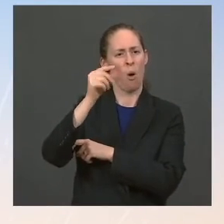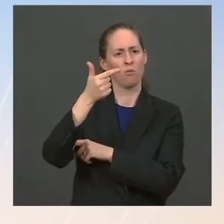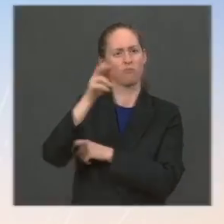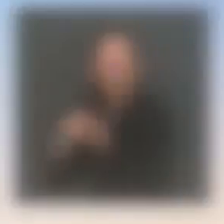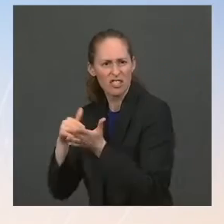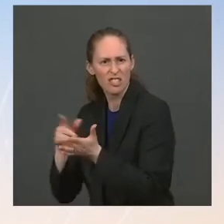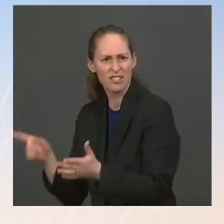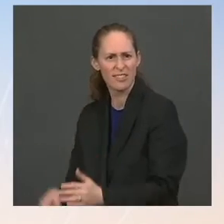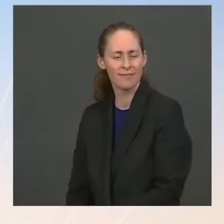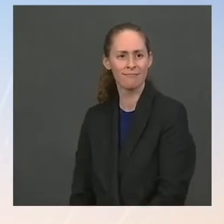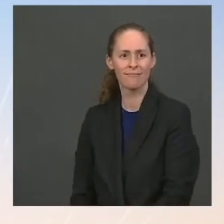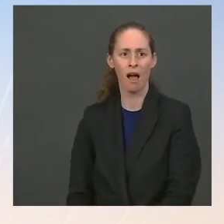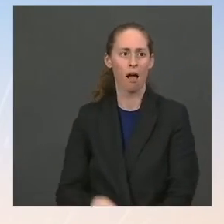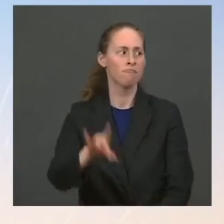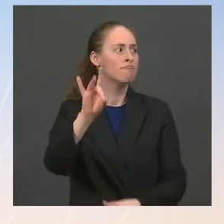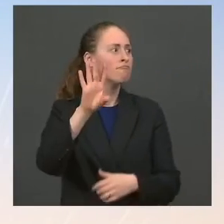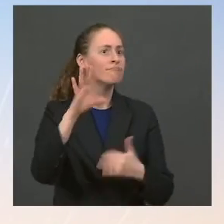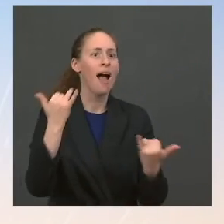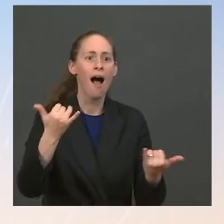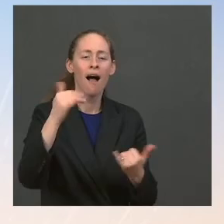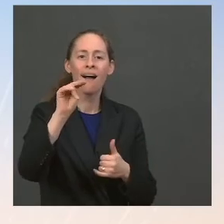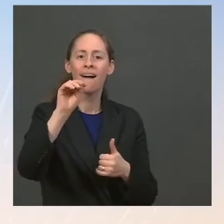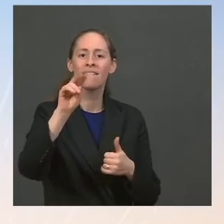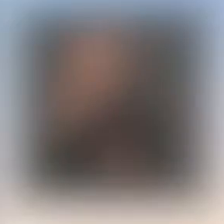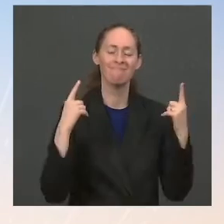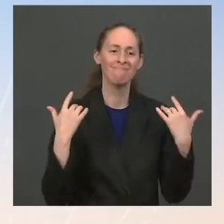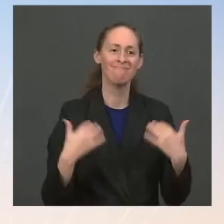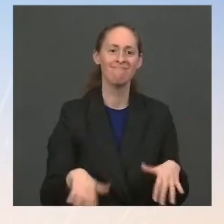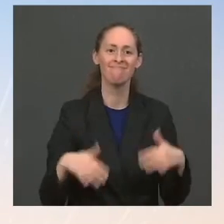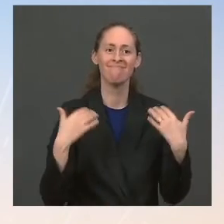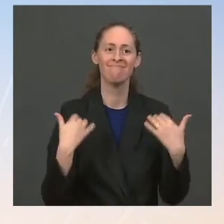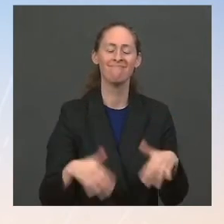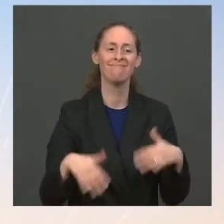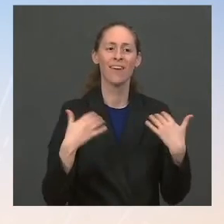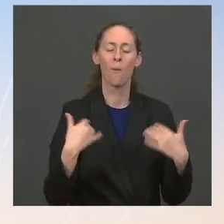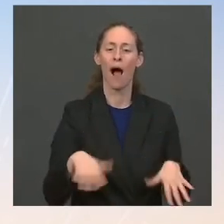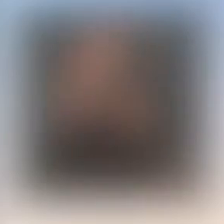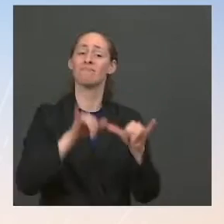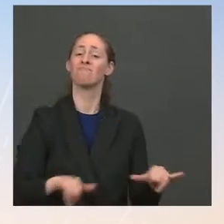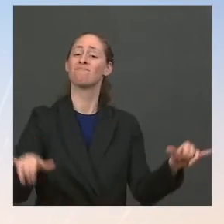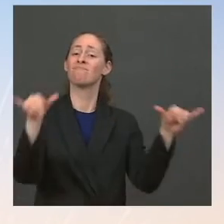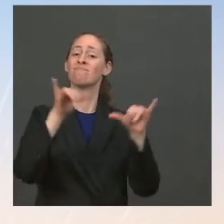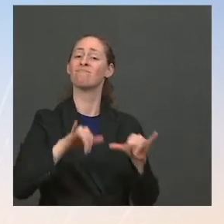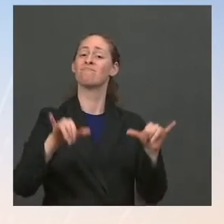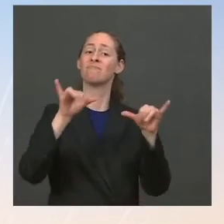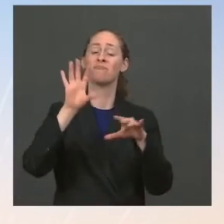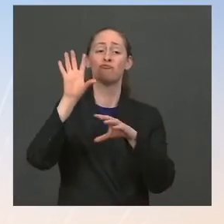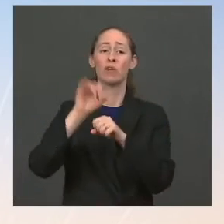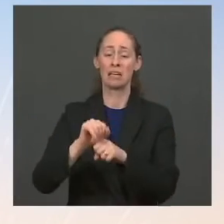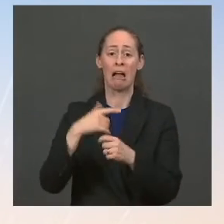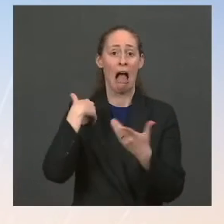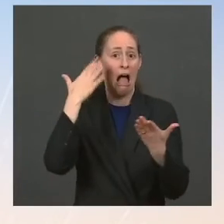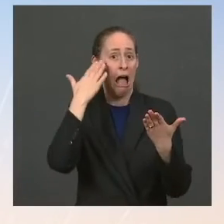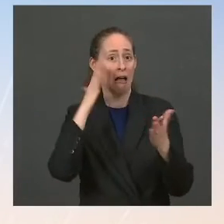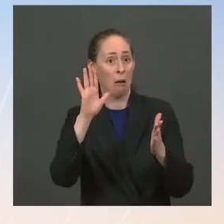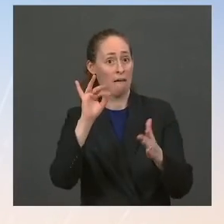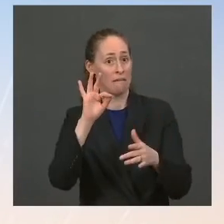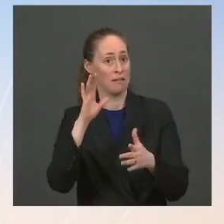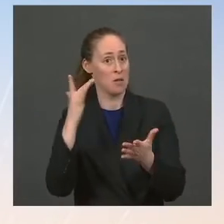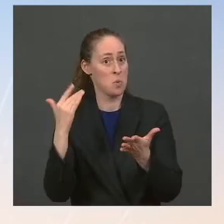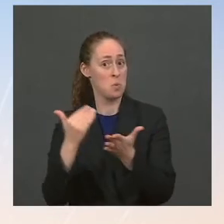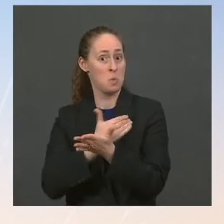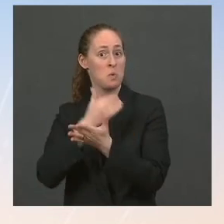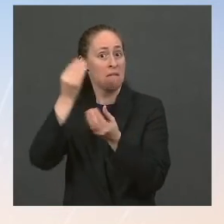to at this moment. Um, I don't have I don't have anything for you. I don't have any news or any